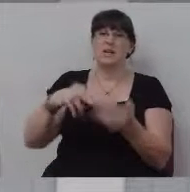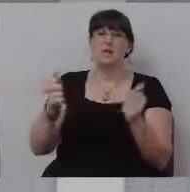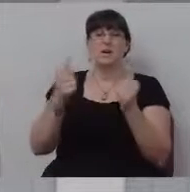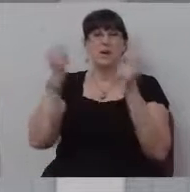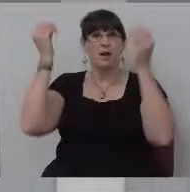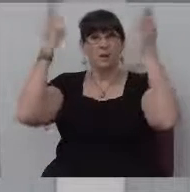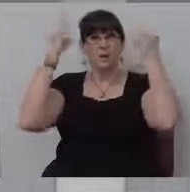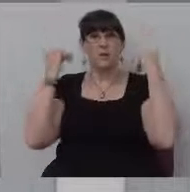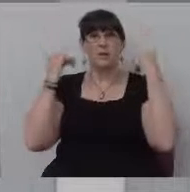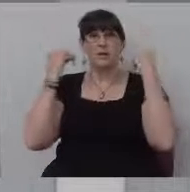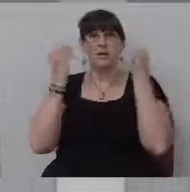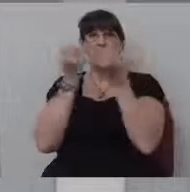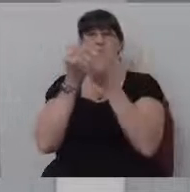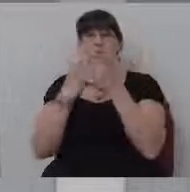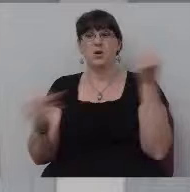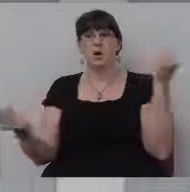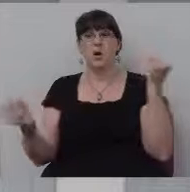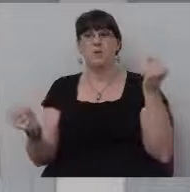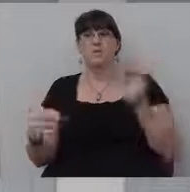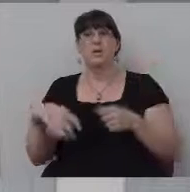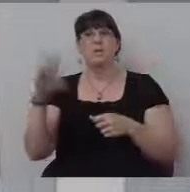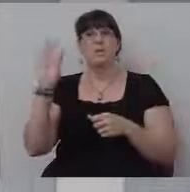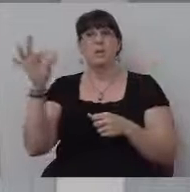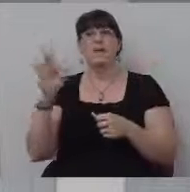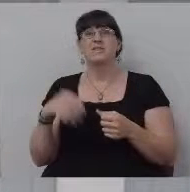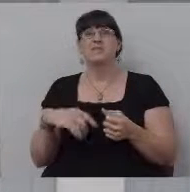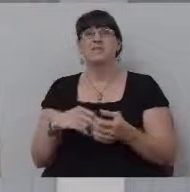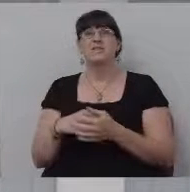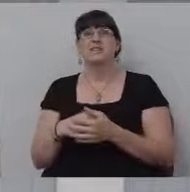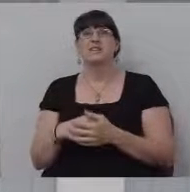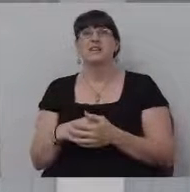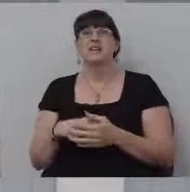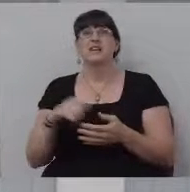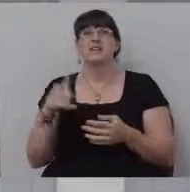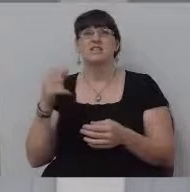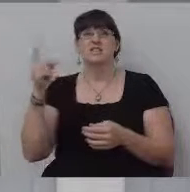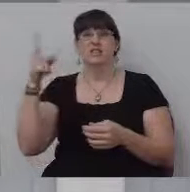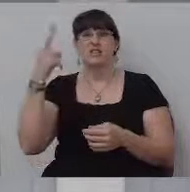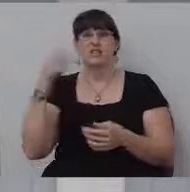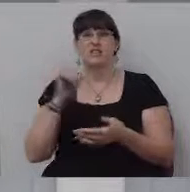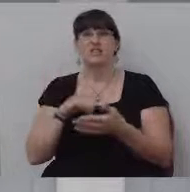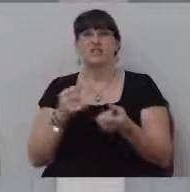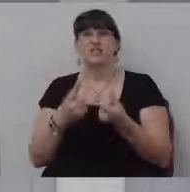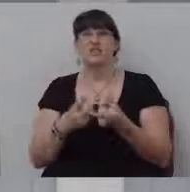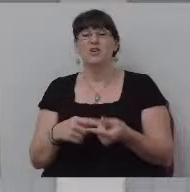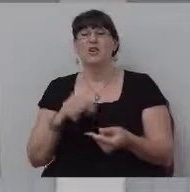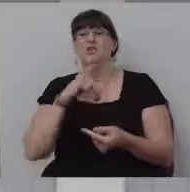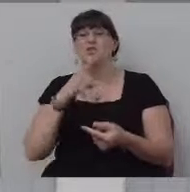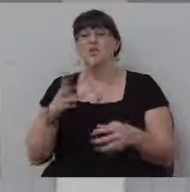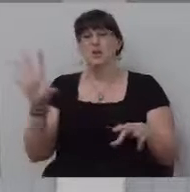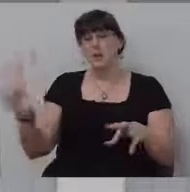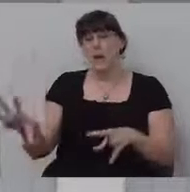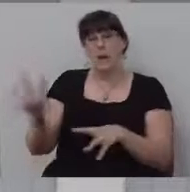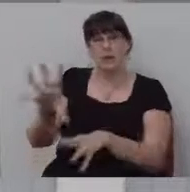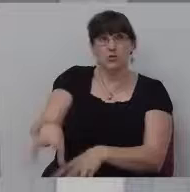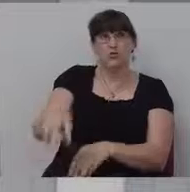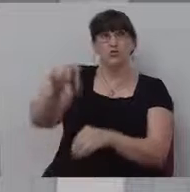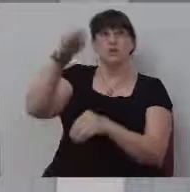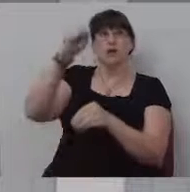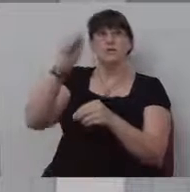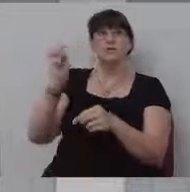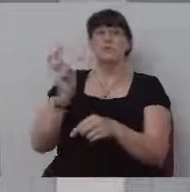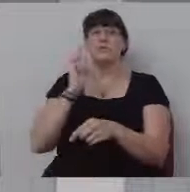And my pastor's pastor, Jim Duncan, tells a story. He said, and he just couldn't figure what to do. So he just grabbed the wig and flopped it on her head like that,